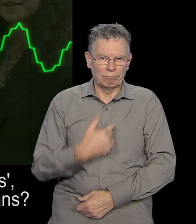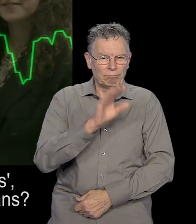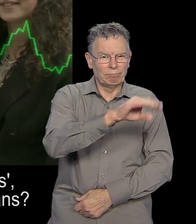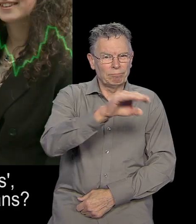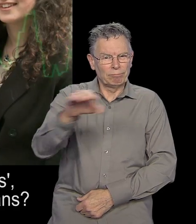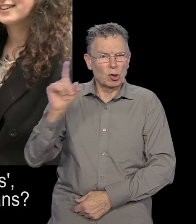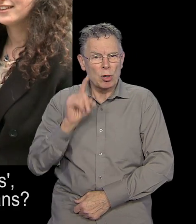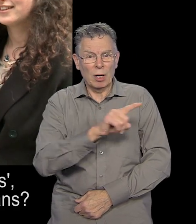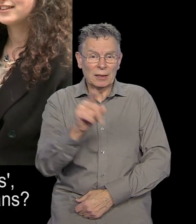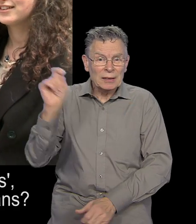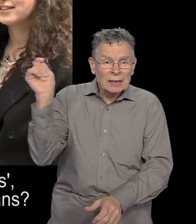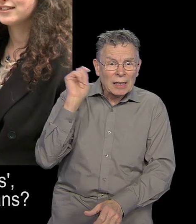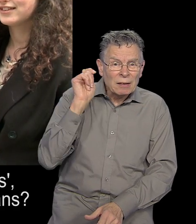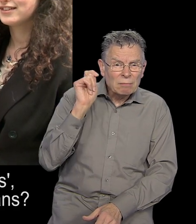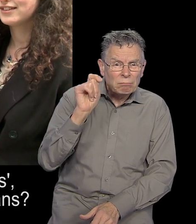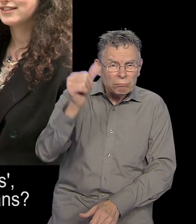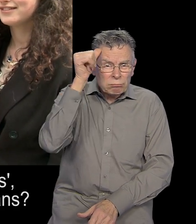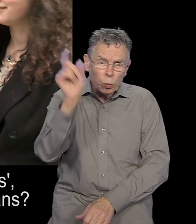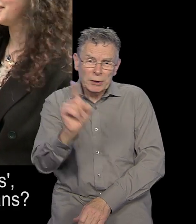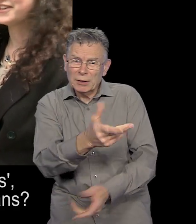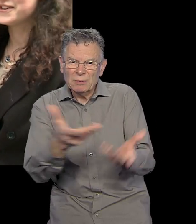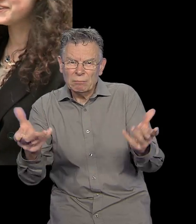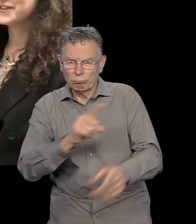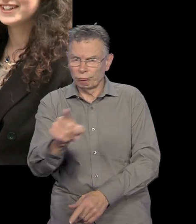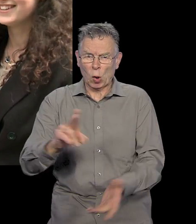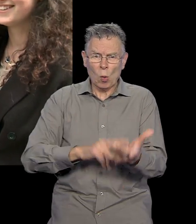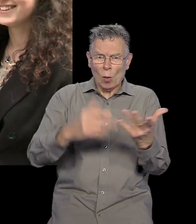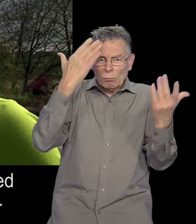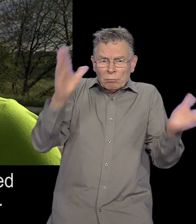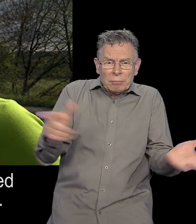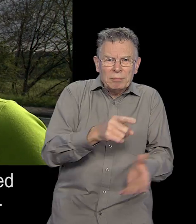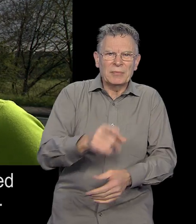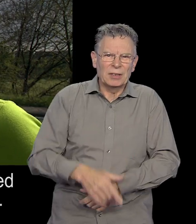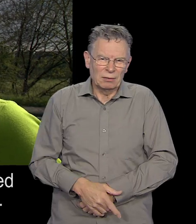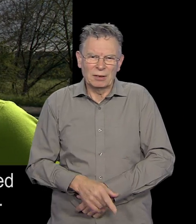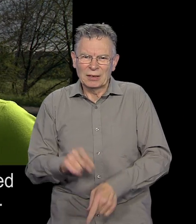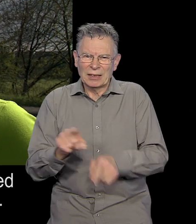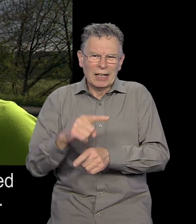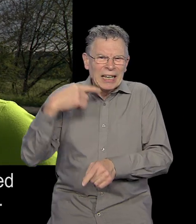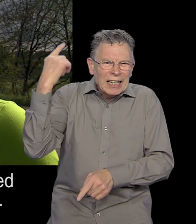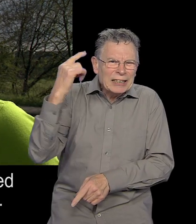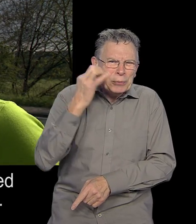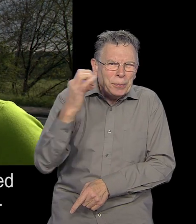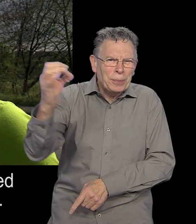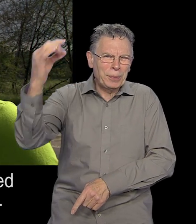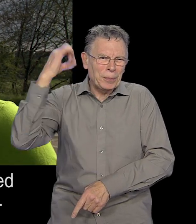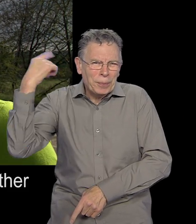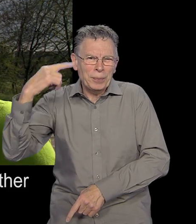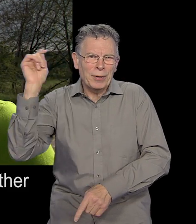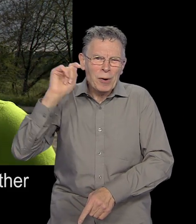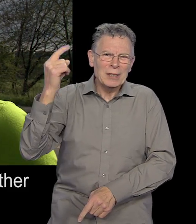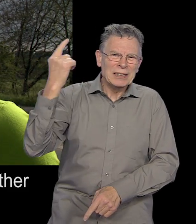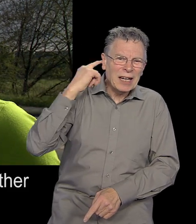If I said to you girls, tinnitus, would you know what that means? No. Like a hissing or a high-pitching noise in your ears,